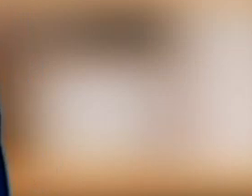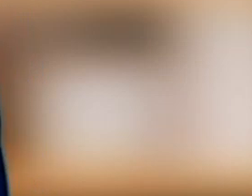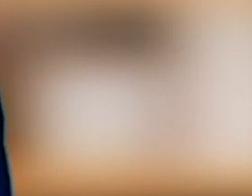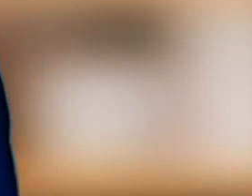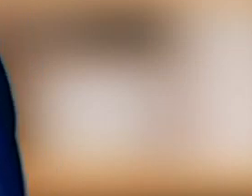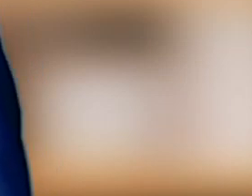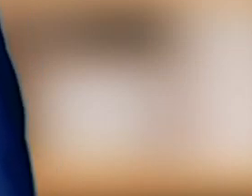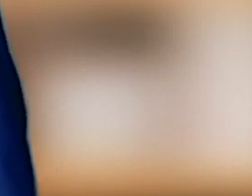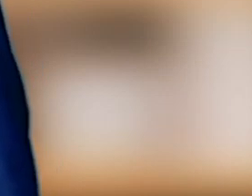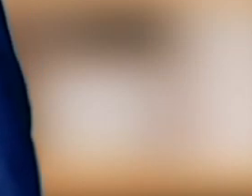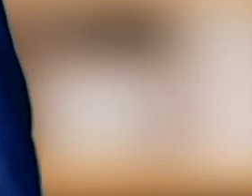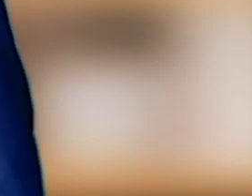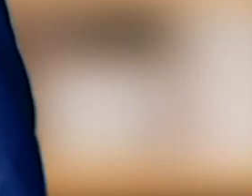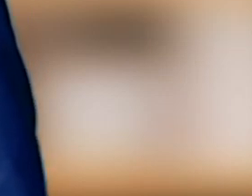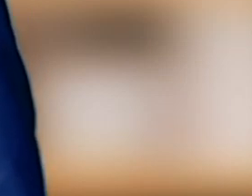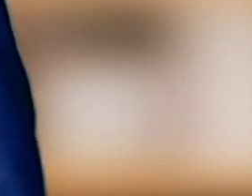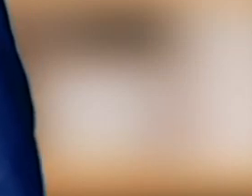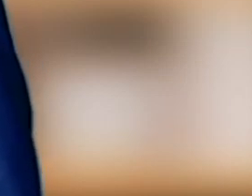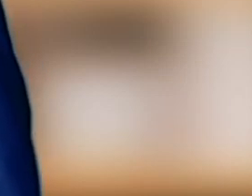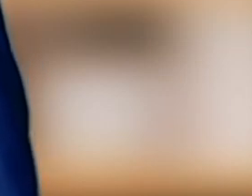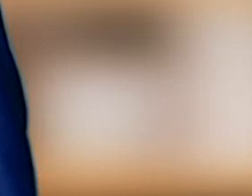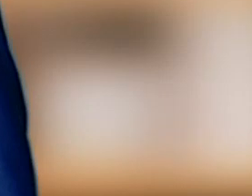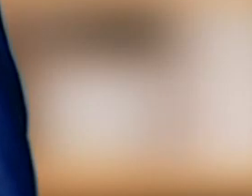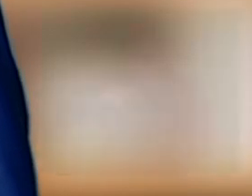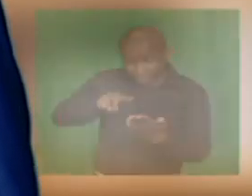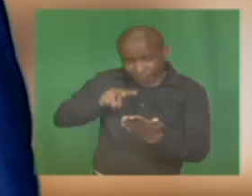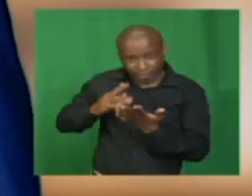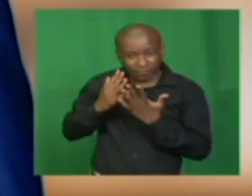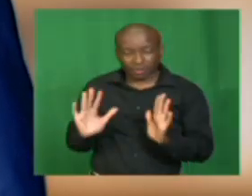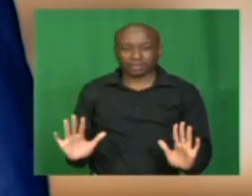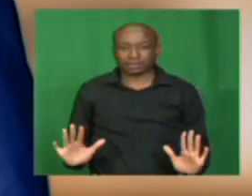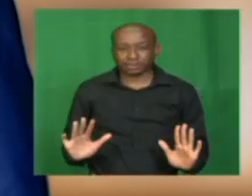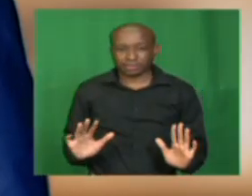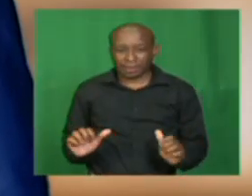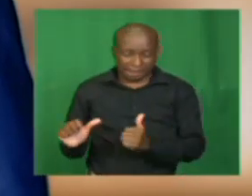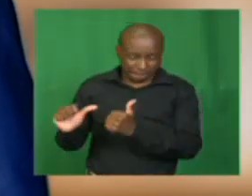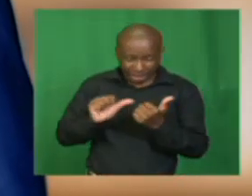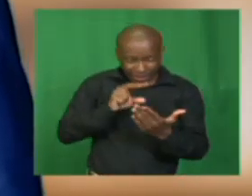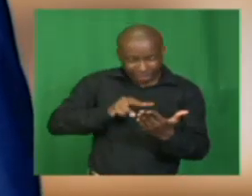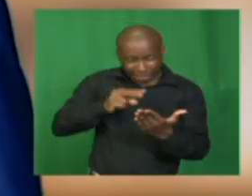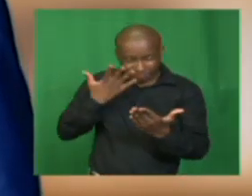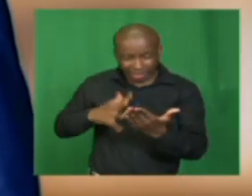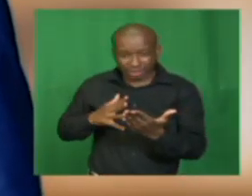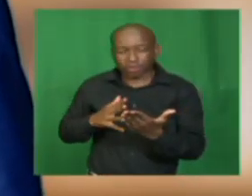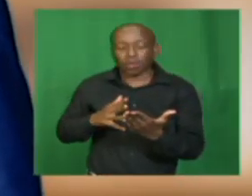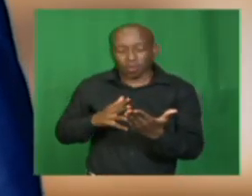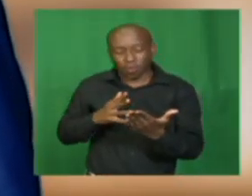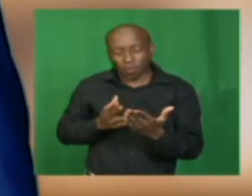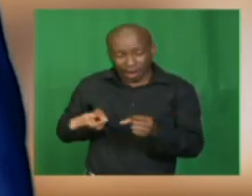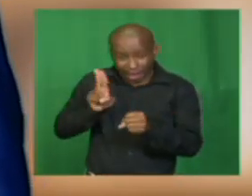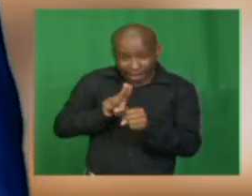because after the first reading, we will come back to the story, and then